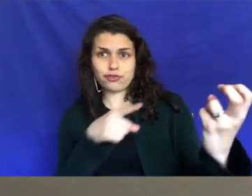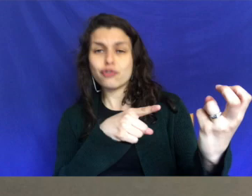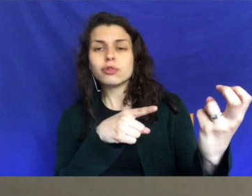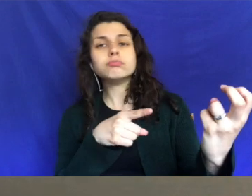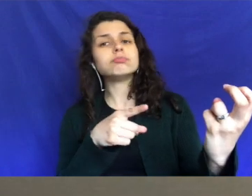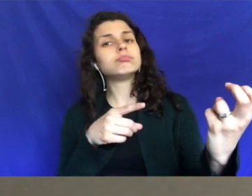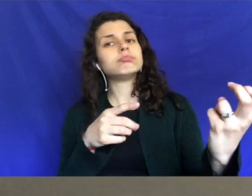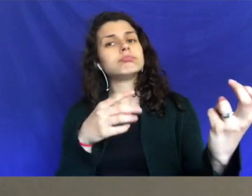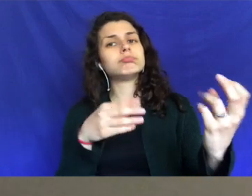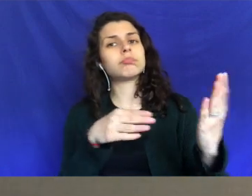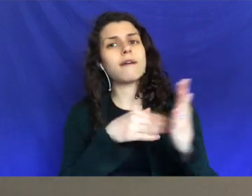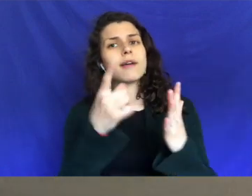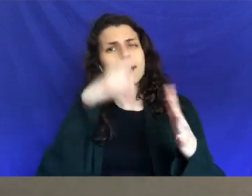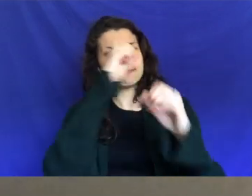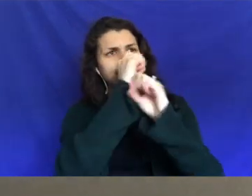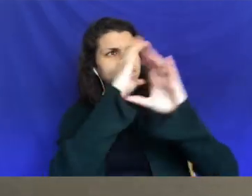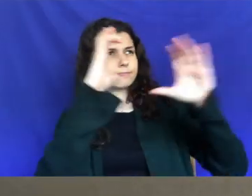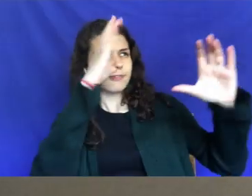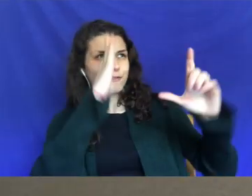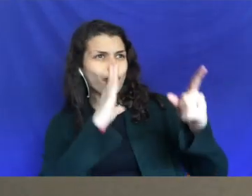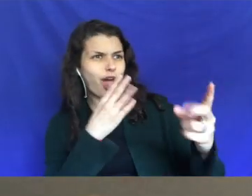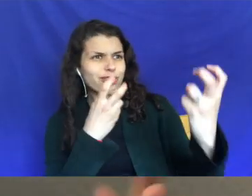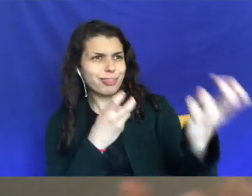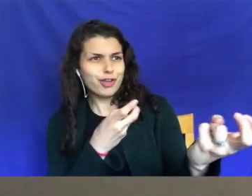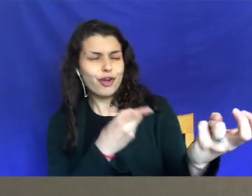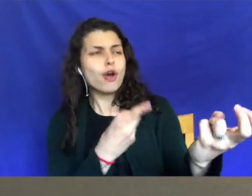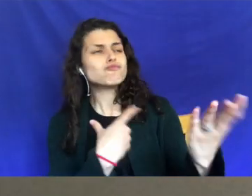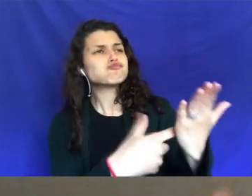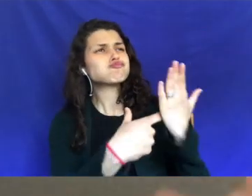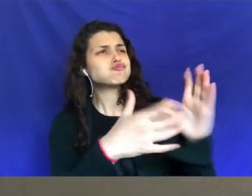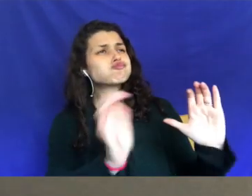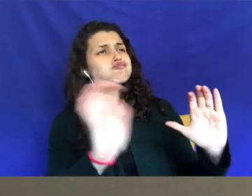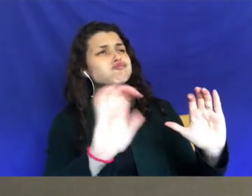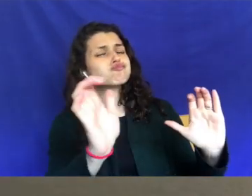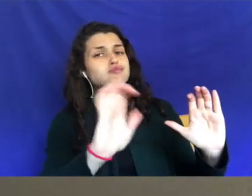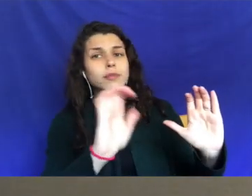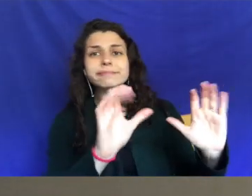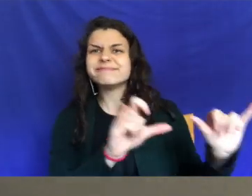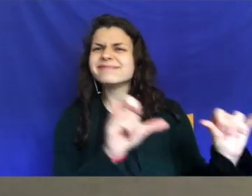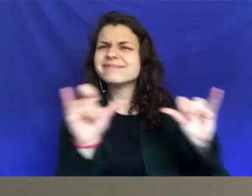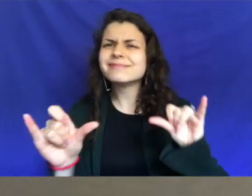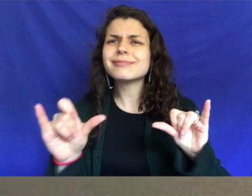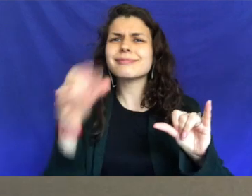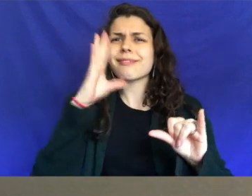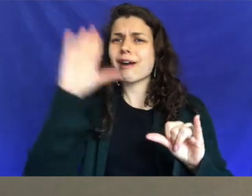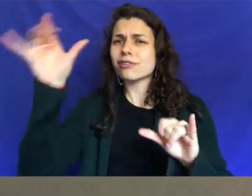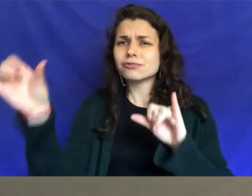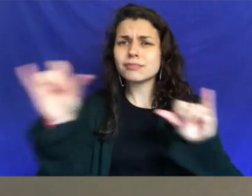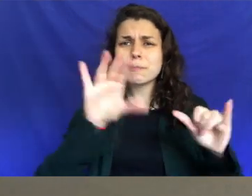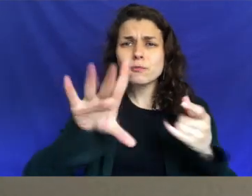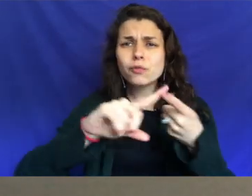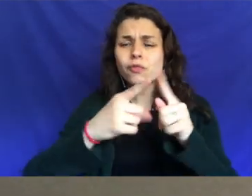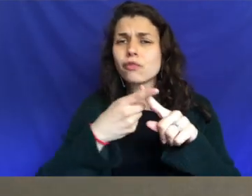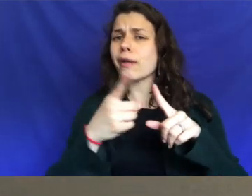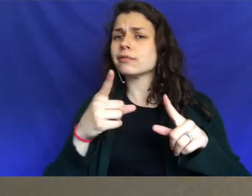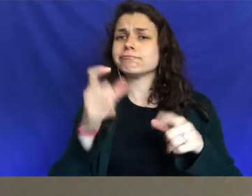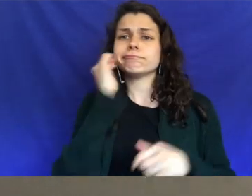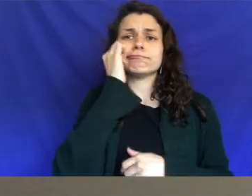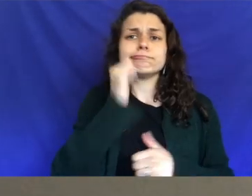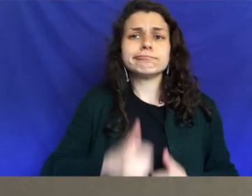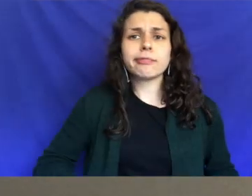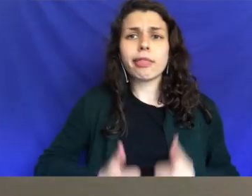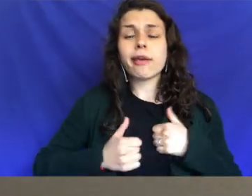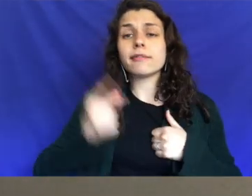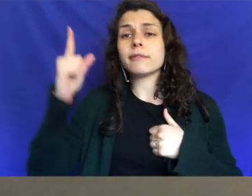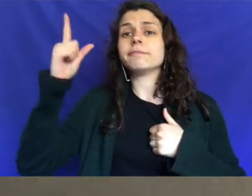sitting there. I like to have a conversation with him guys. God is, I know this sounds weird, but God is just like your friends you have in everyday life guys. He wants to